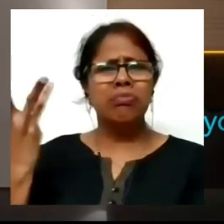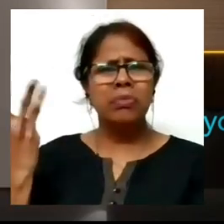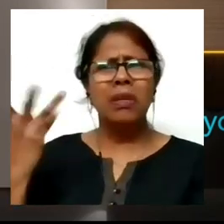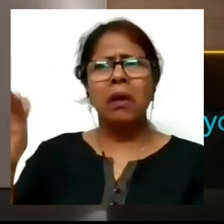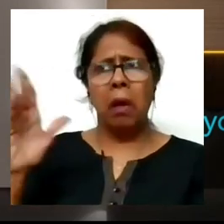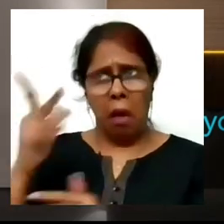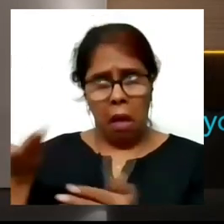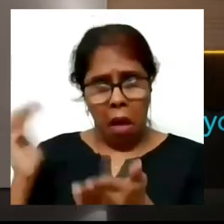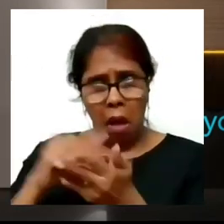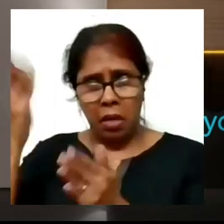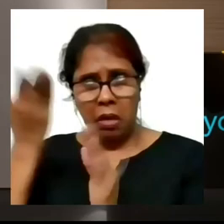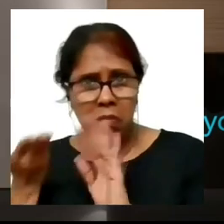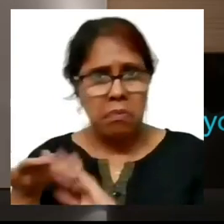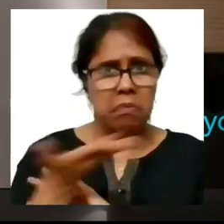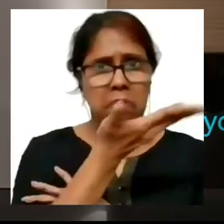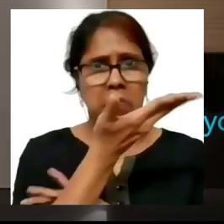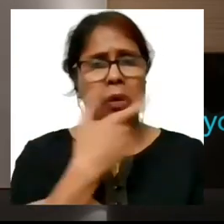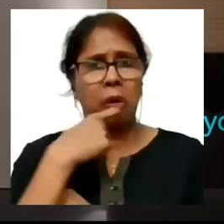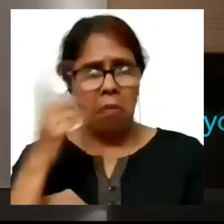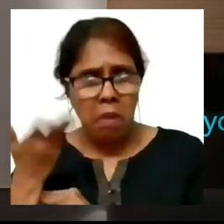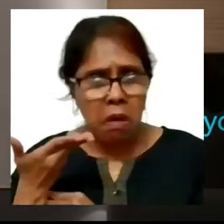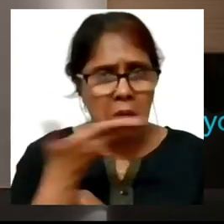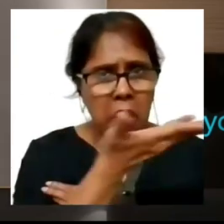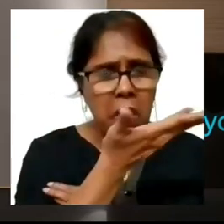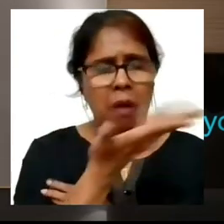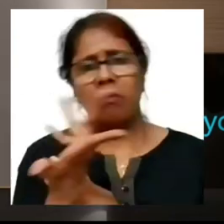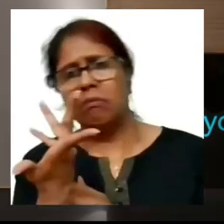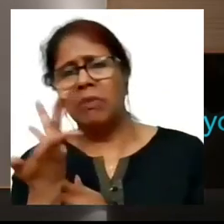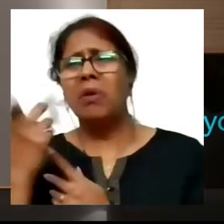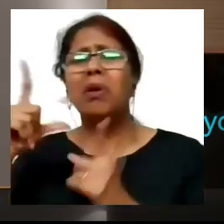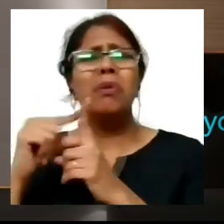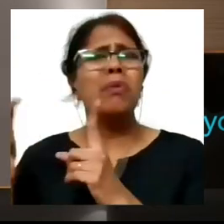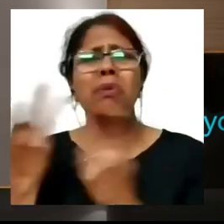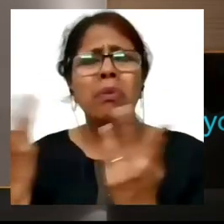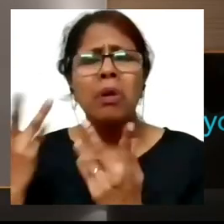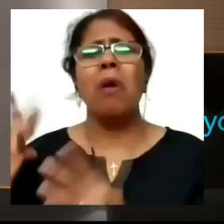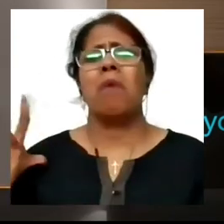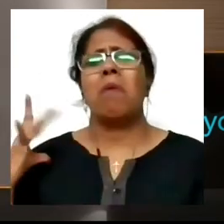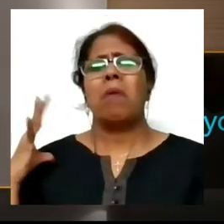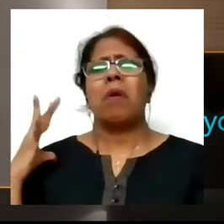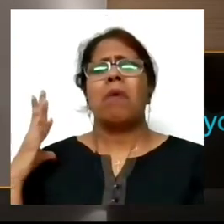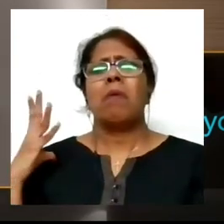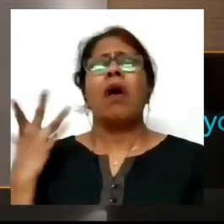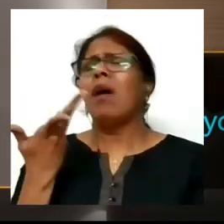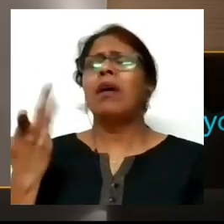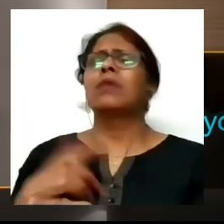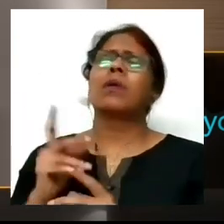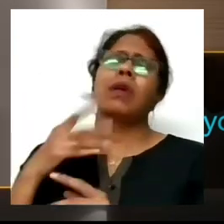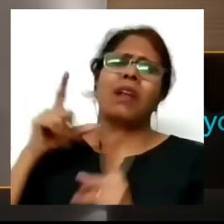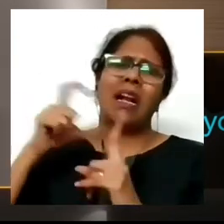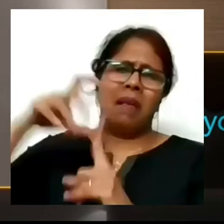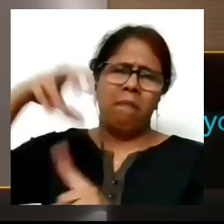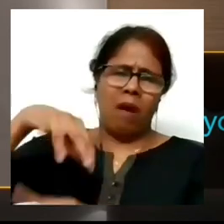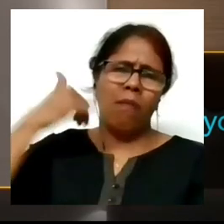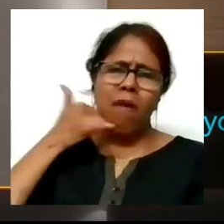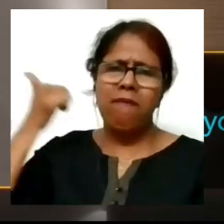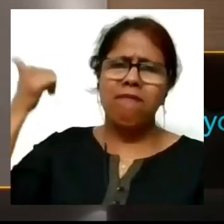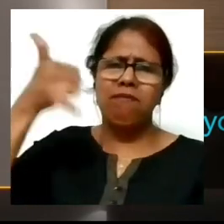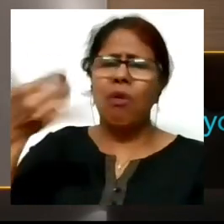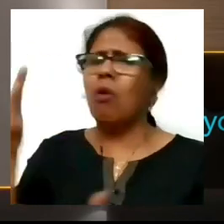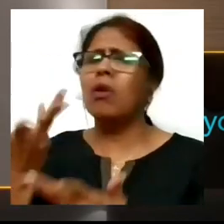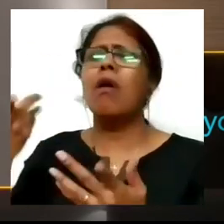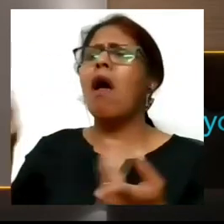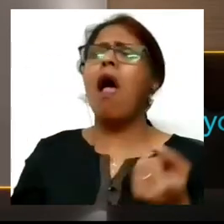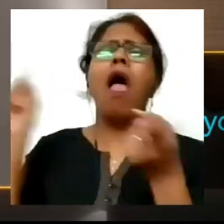thinking of so what I do is I you know call up the department I ask them that what are you doing about this and they said oh the judgment came